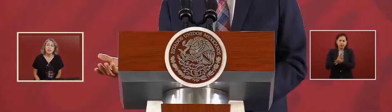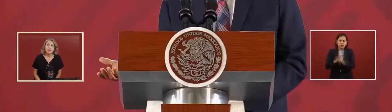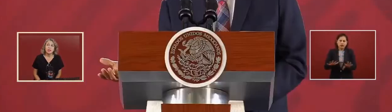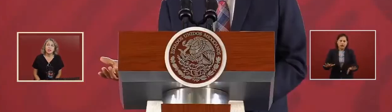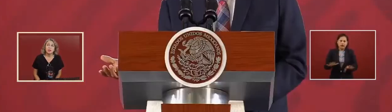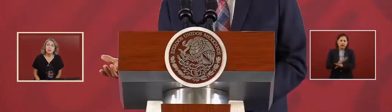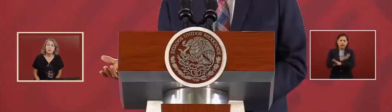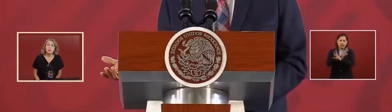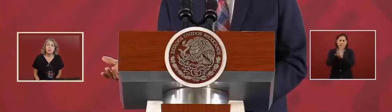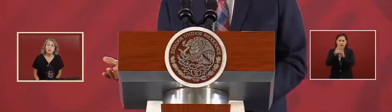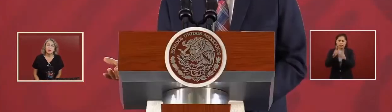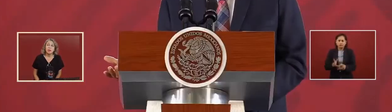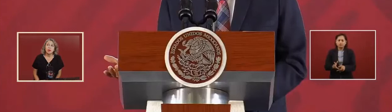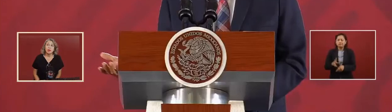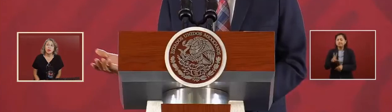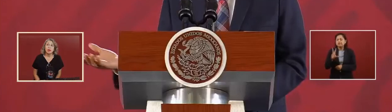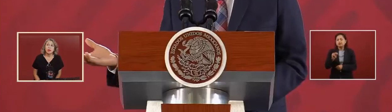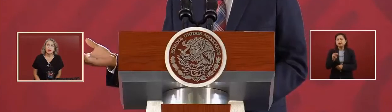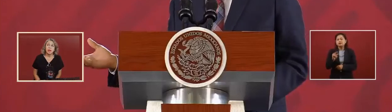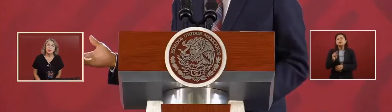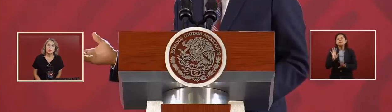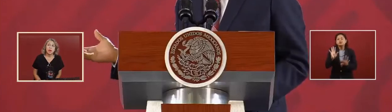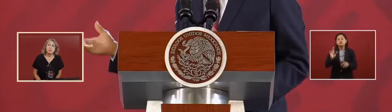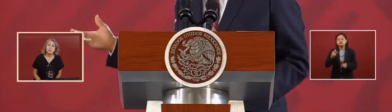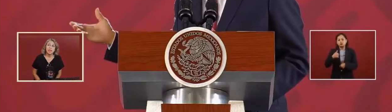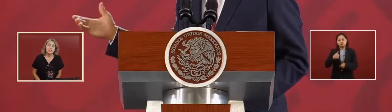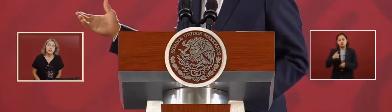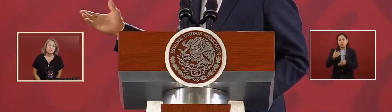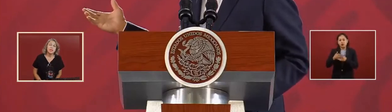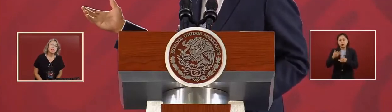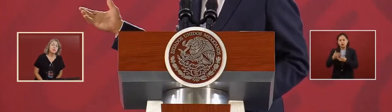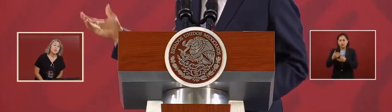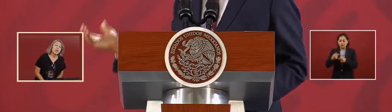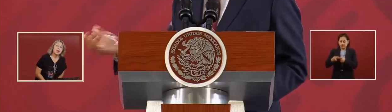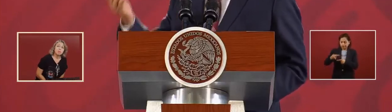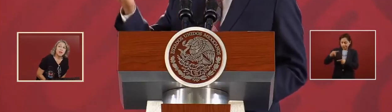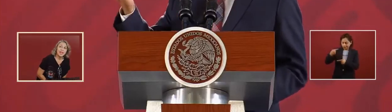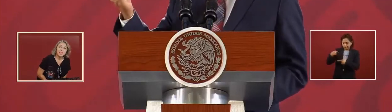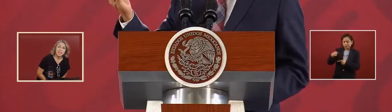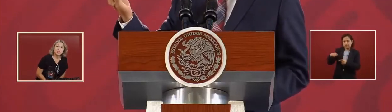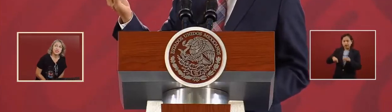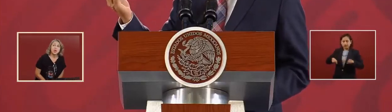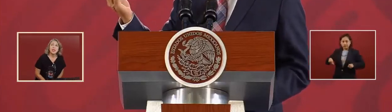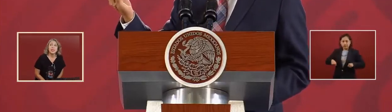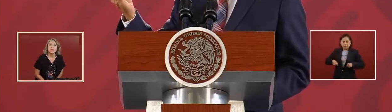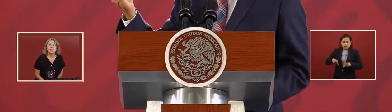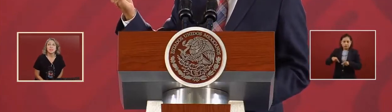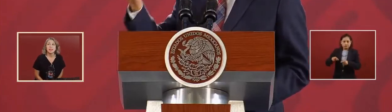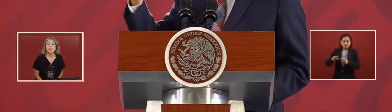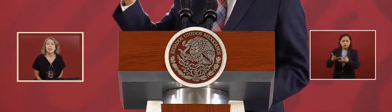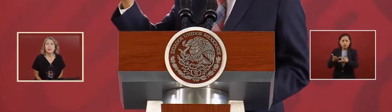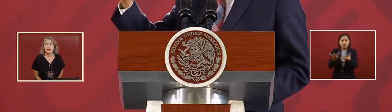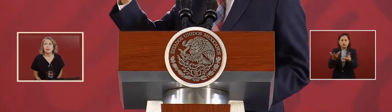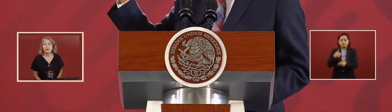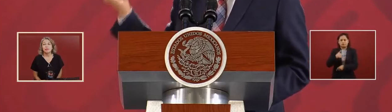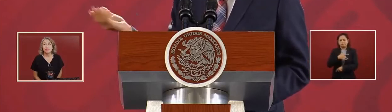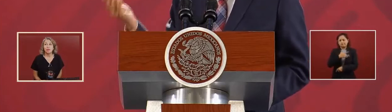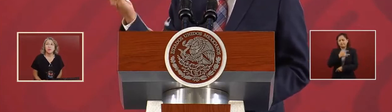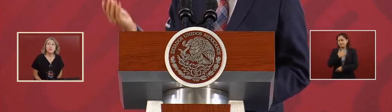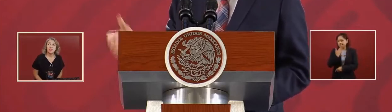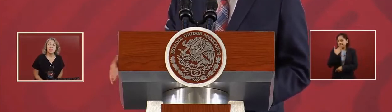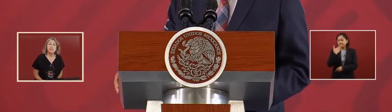And I am satisfied because we are planting trees for wood trees like never before